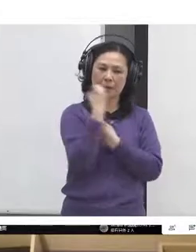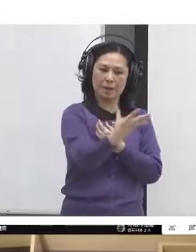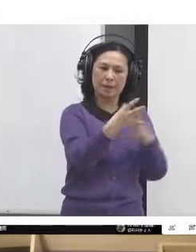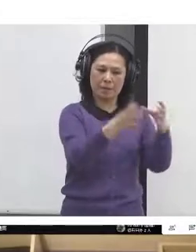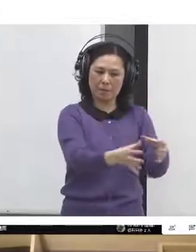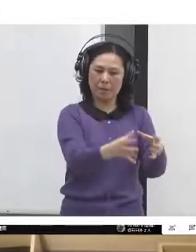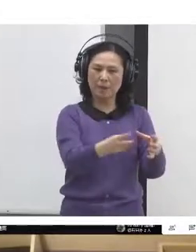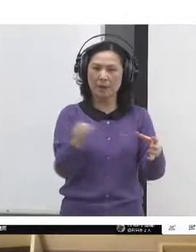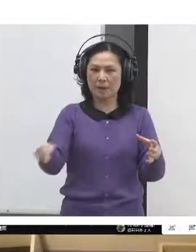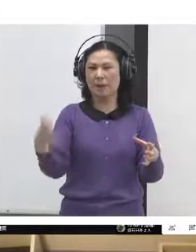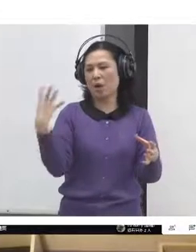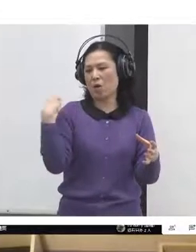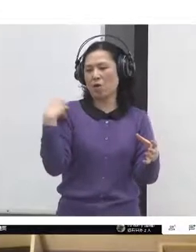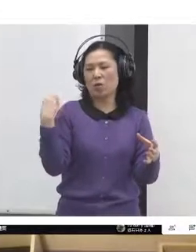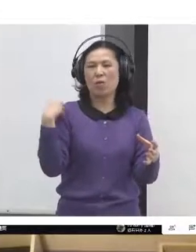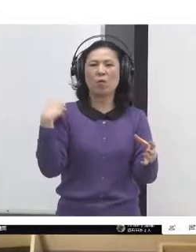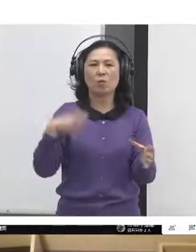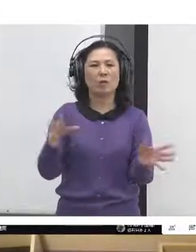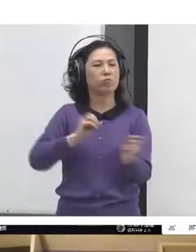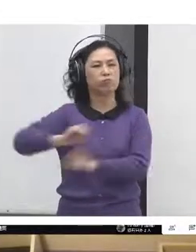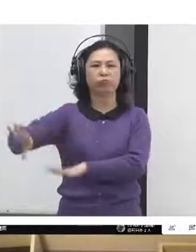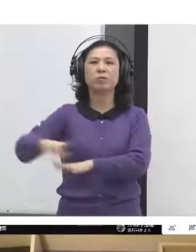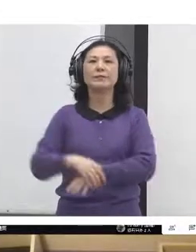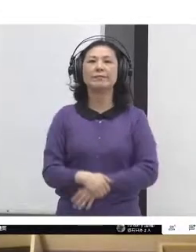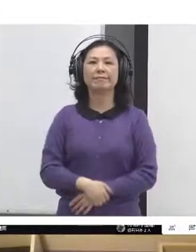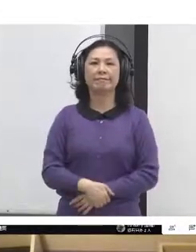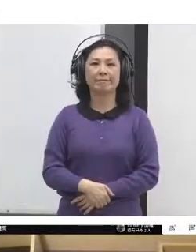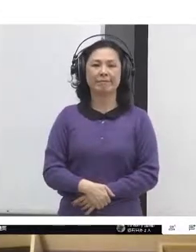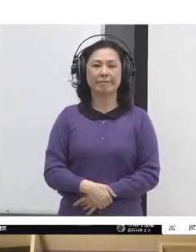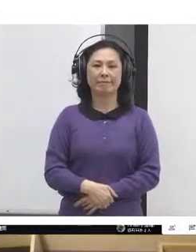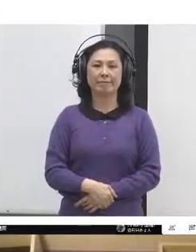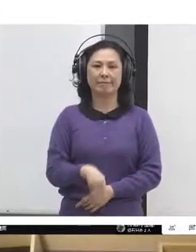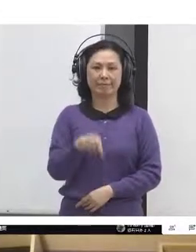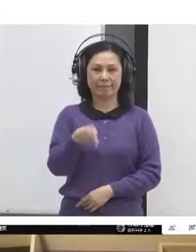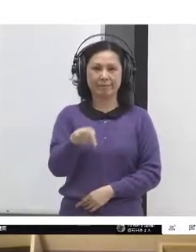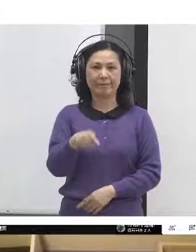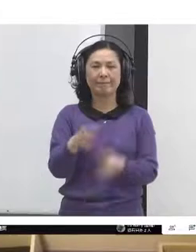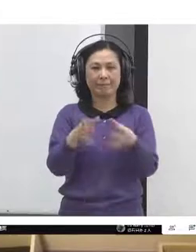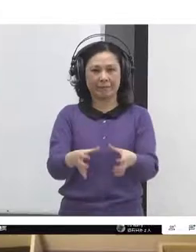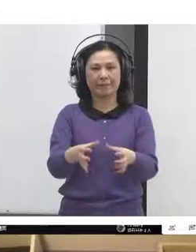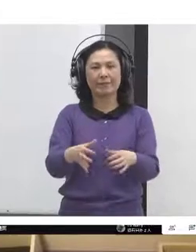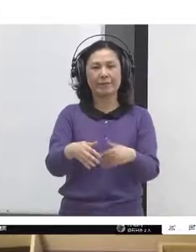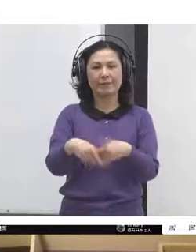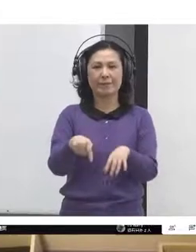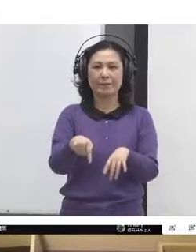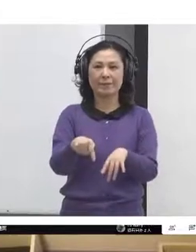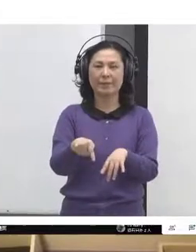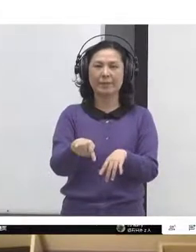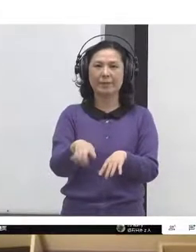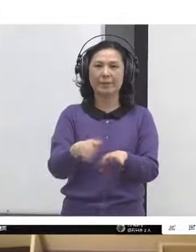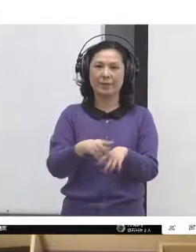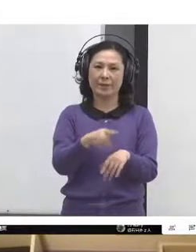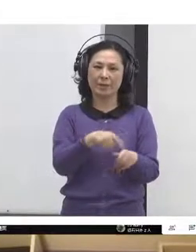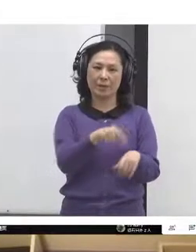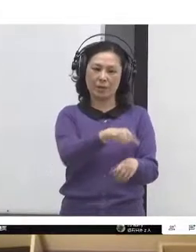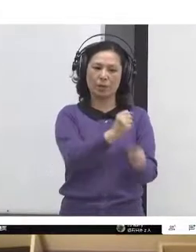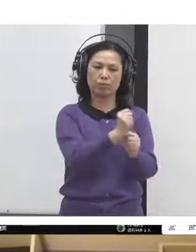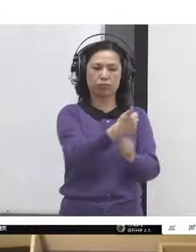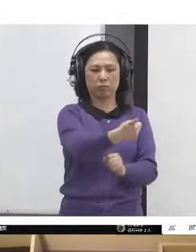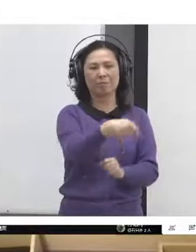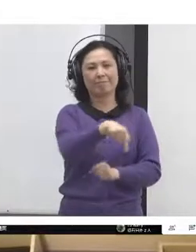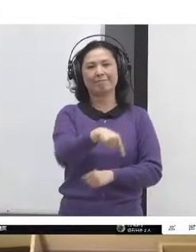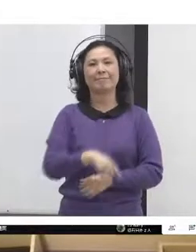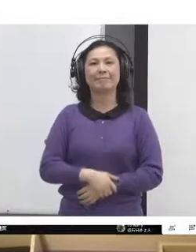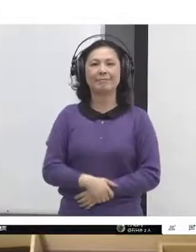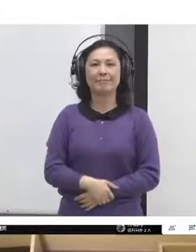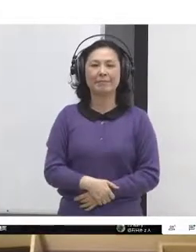So that's one of the foundations, I think, that we're working towards. The other one, the famous quote from Einstein, we cannot solve our problems with the same level